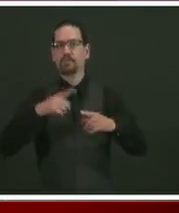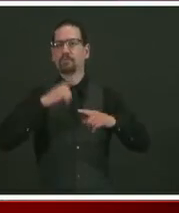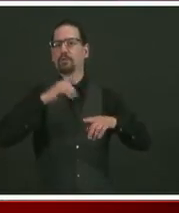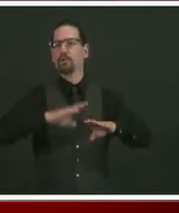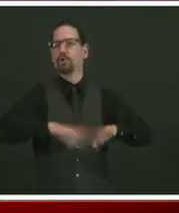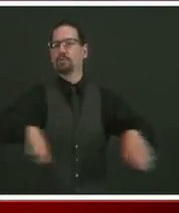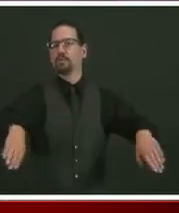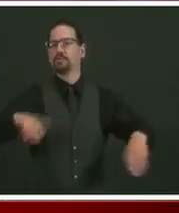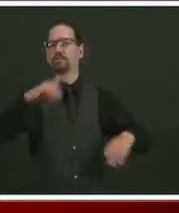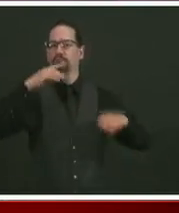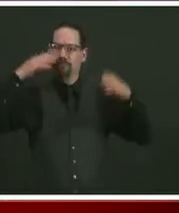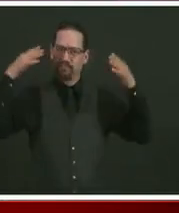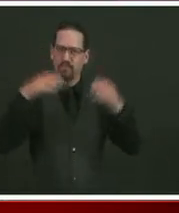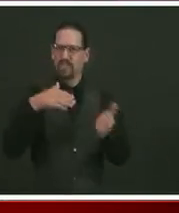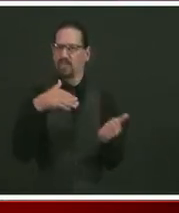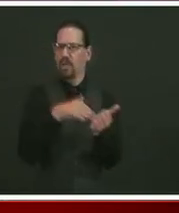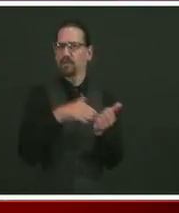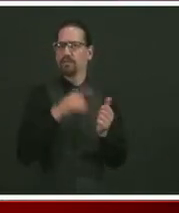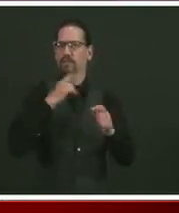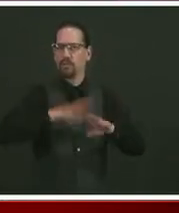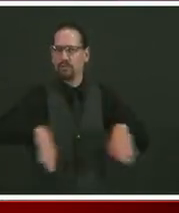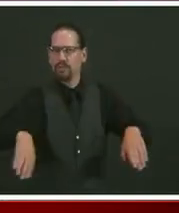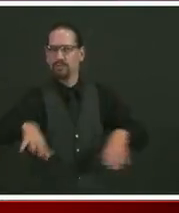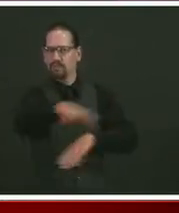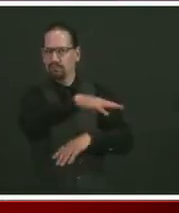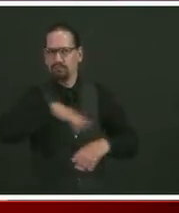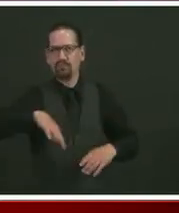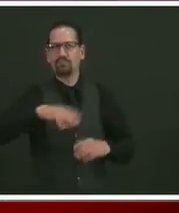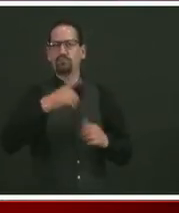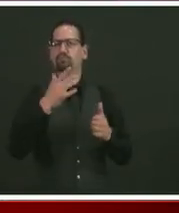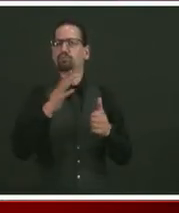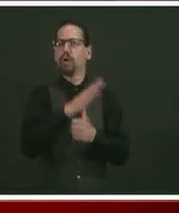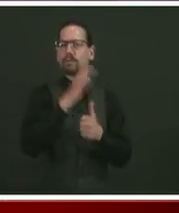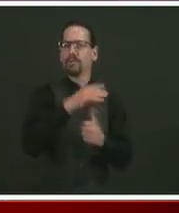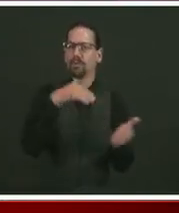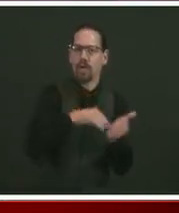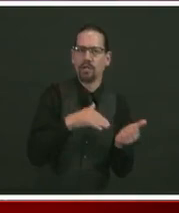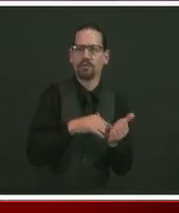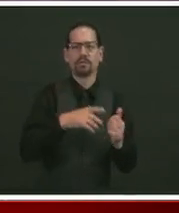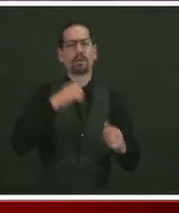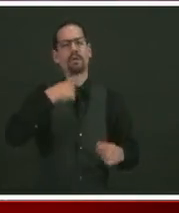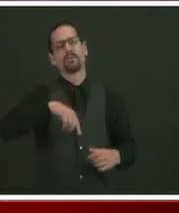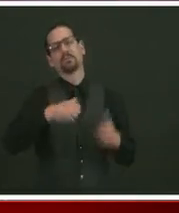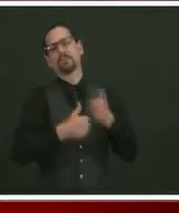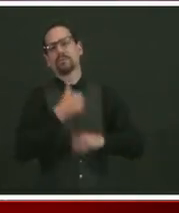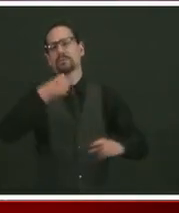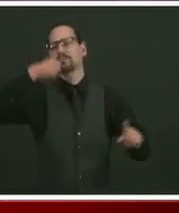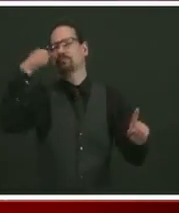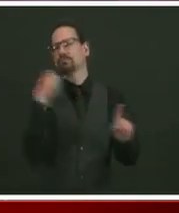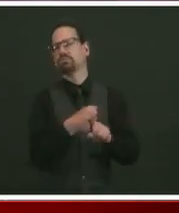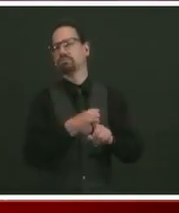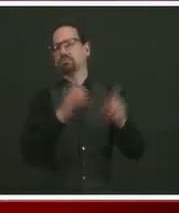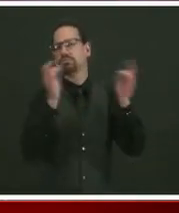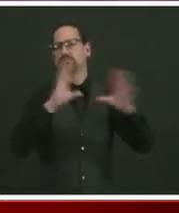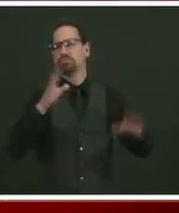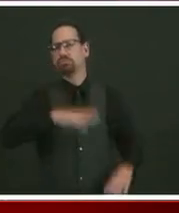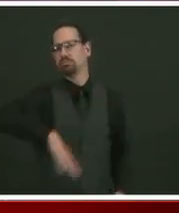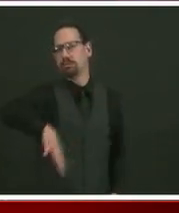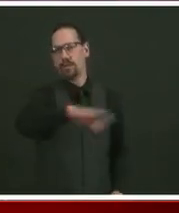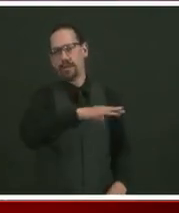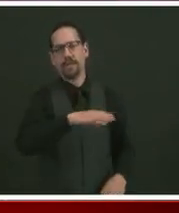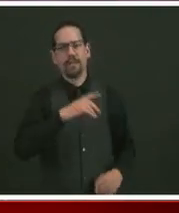primary care and physician groups have been hit hard. That is doubly true for pediatric